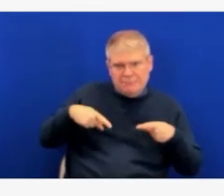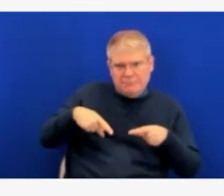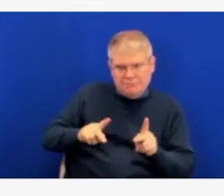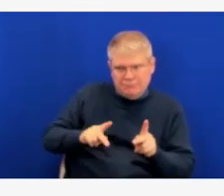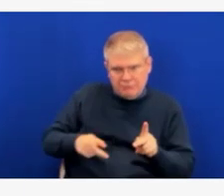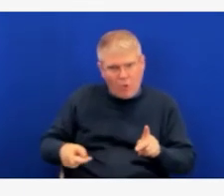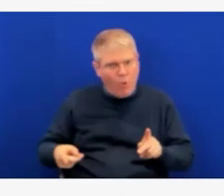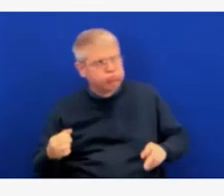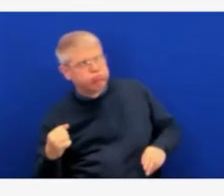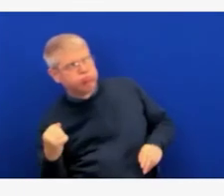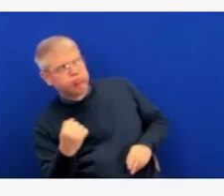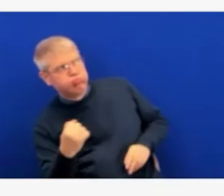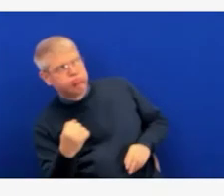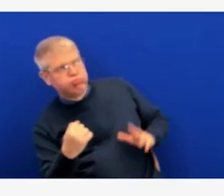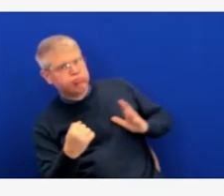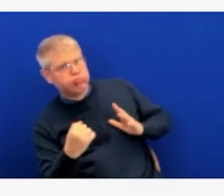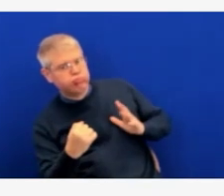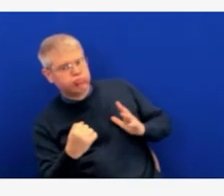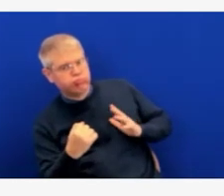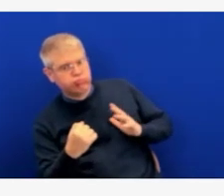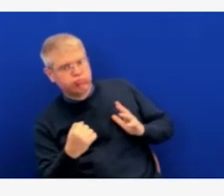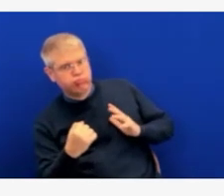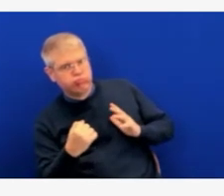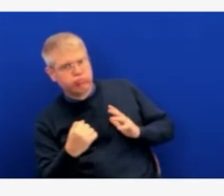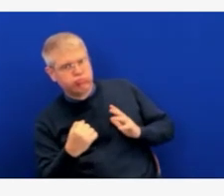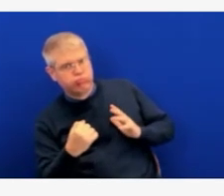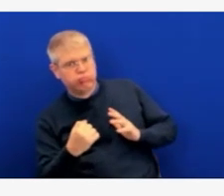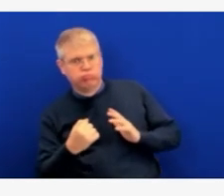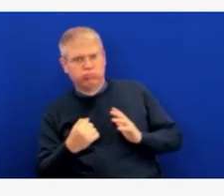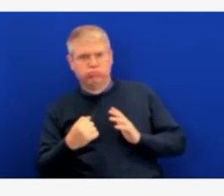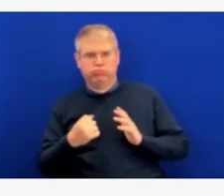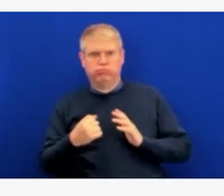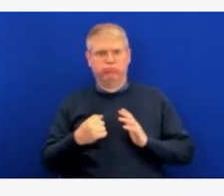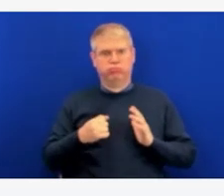Nikki has all of the power and was able to give me permissions.